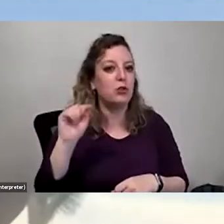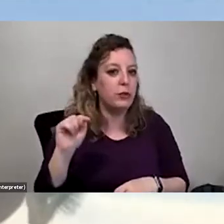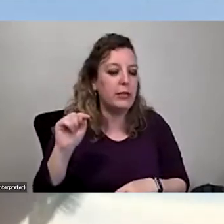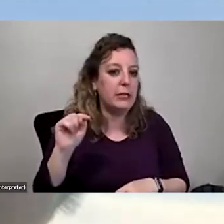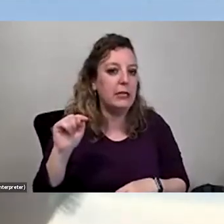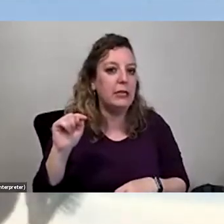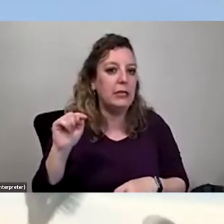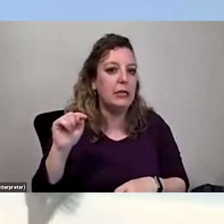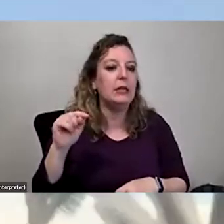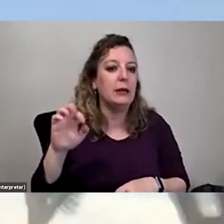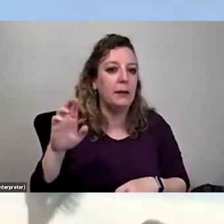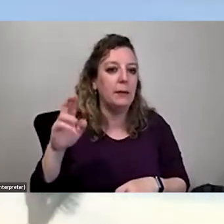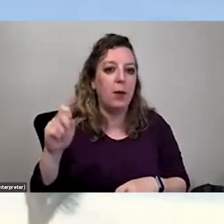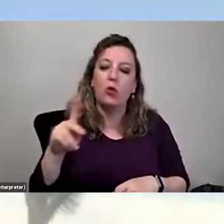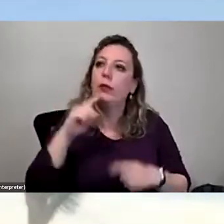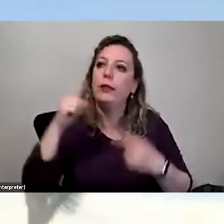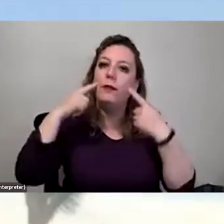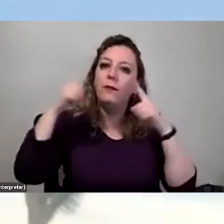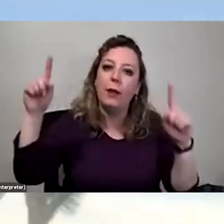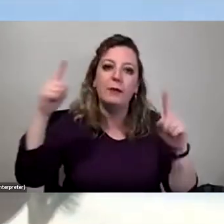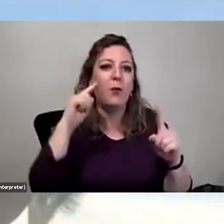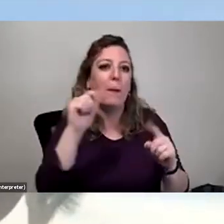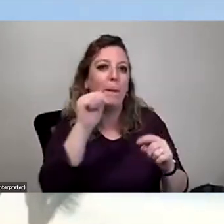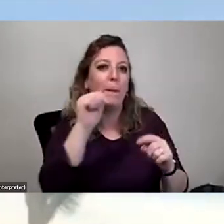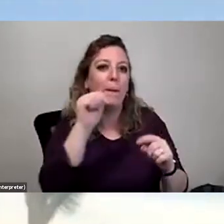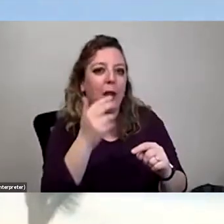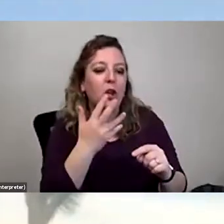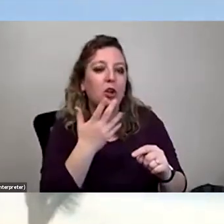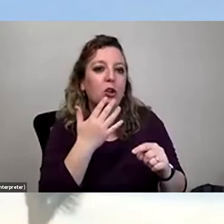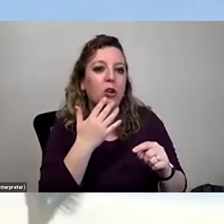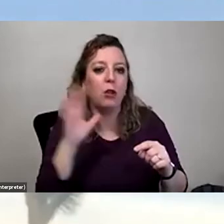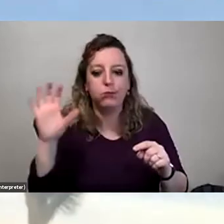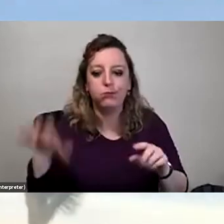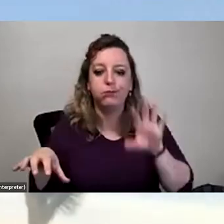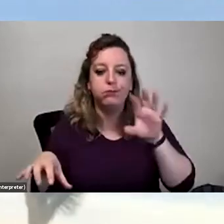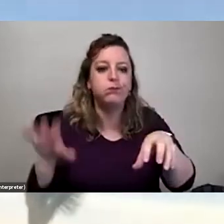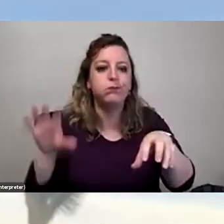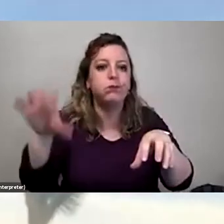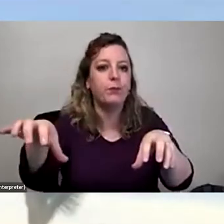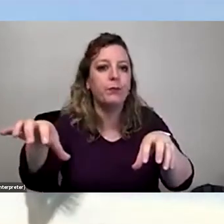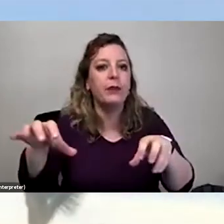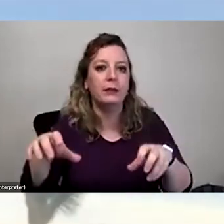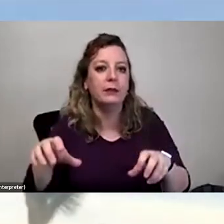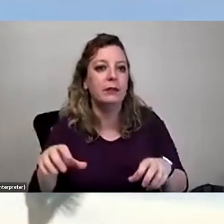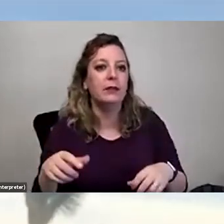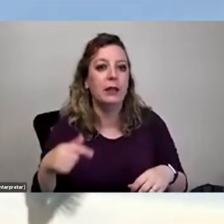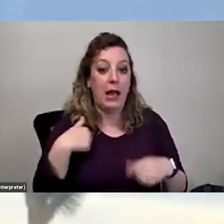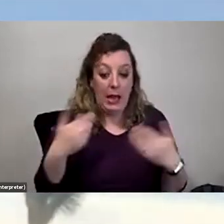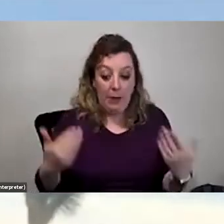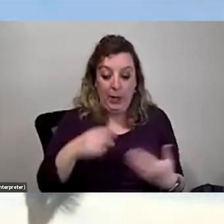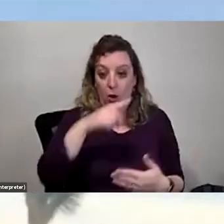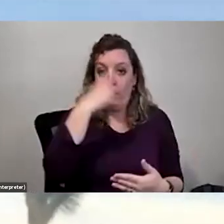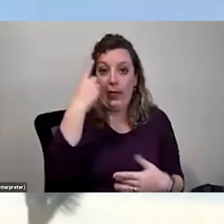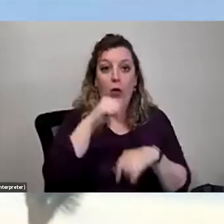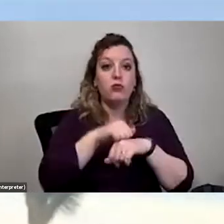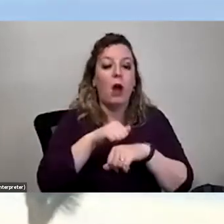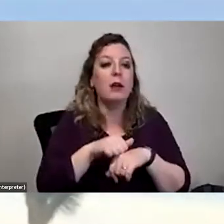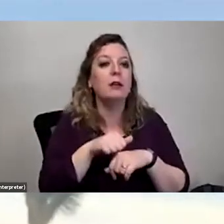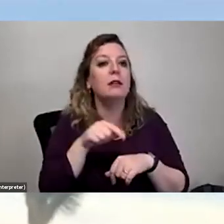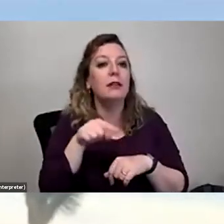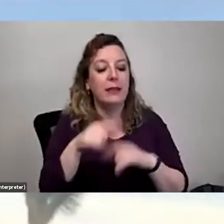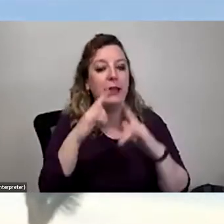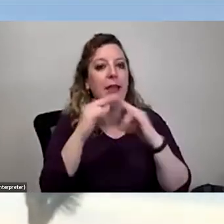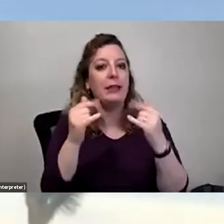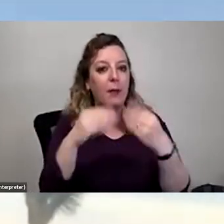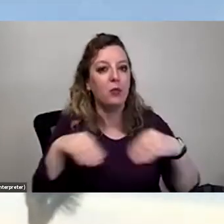peanut butter colored rounded boulders. You can pull up a new tab and Google it. I'm here at Black Rock. This campground